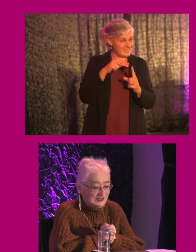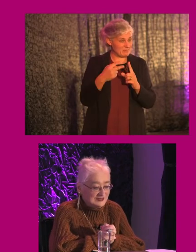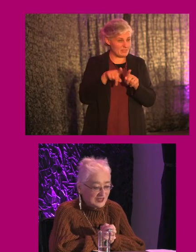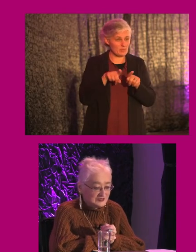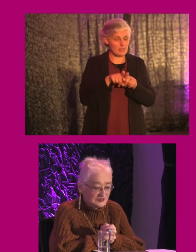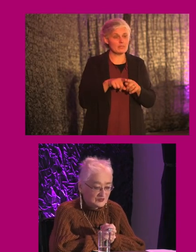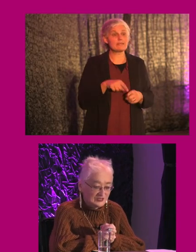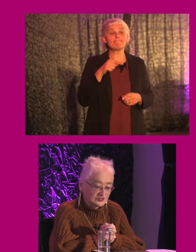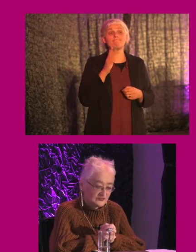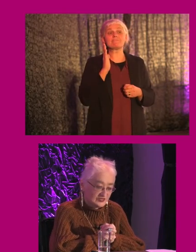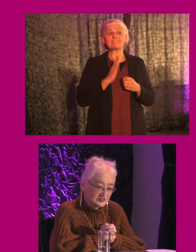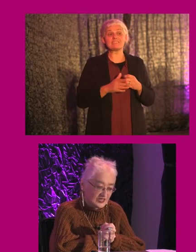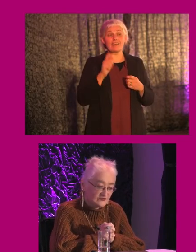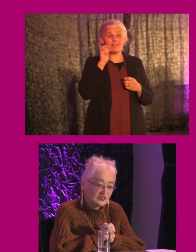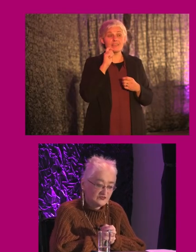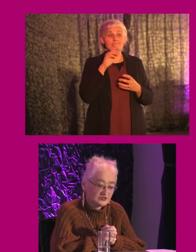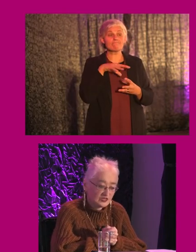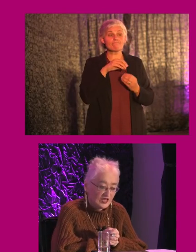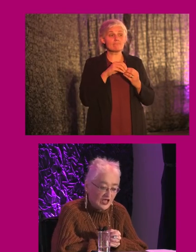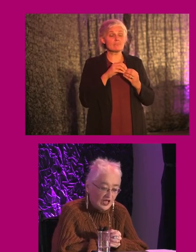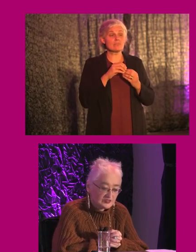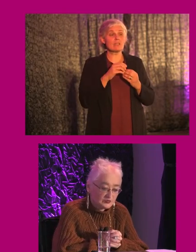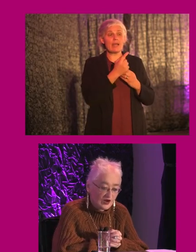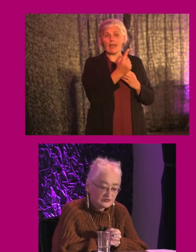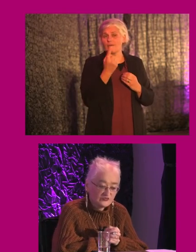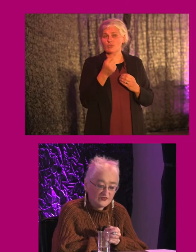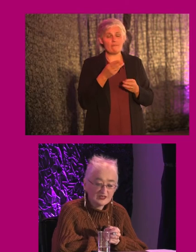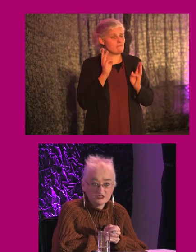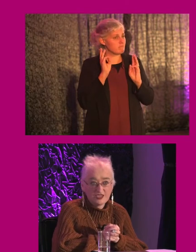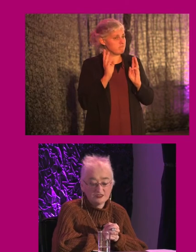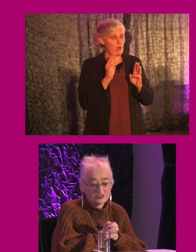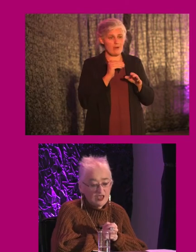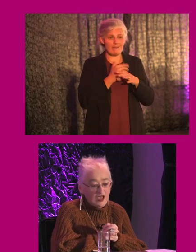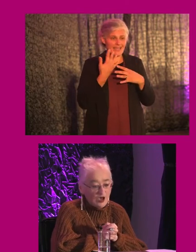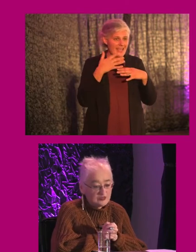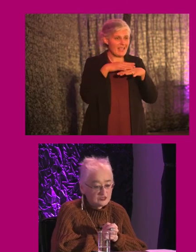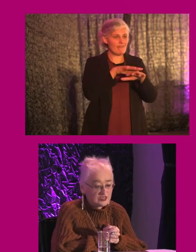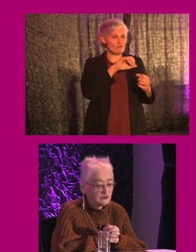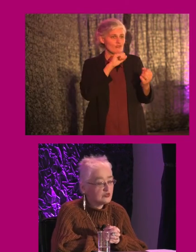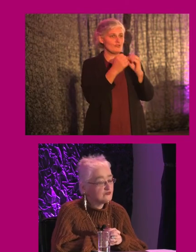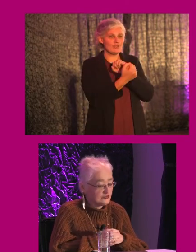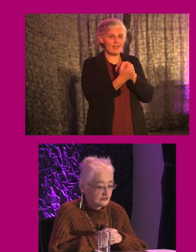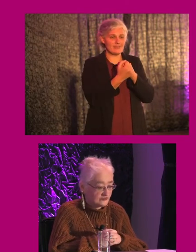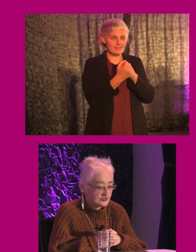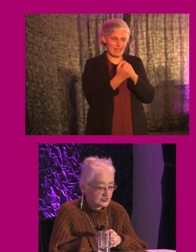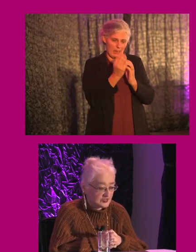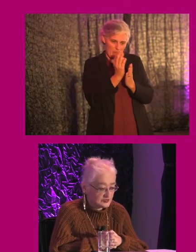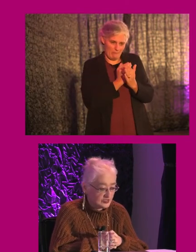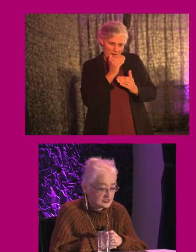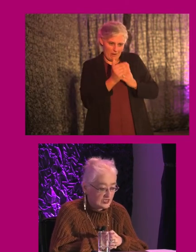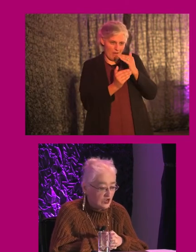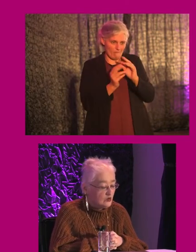And that's it really, just to finish, to say every individual has the power to affect change and be a champion for universal